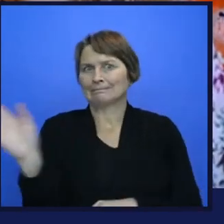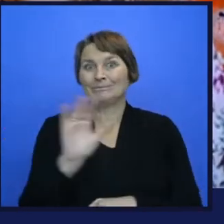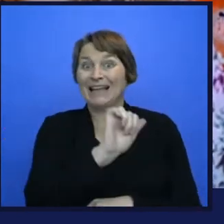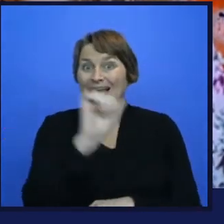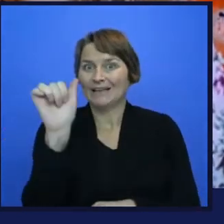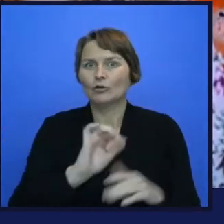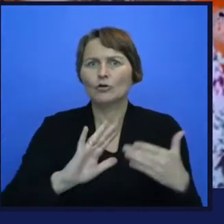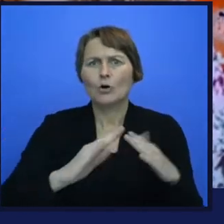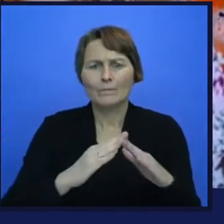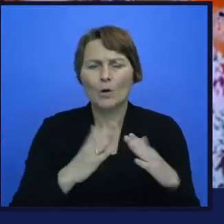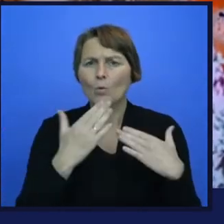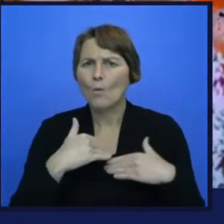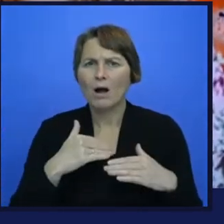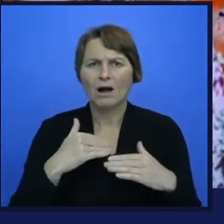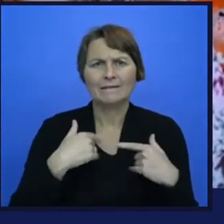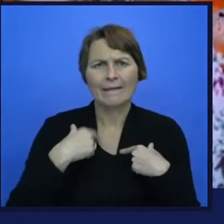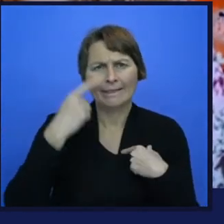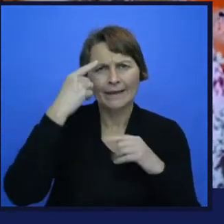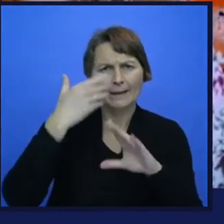fair and more inclusive.